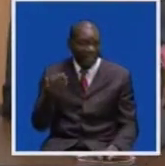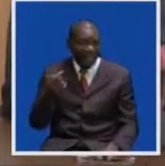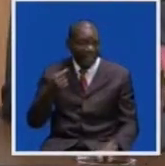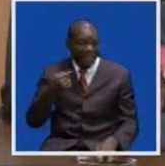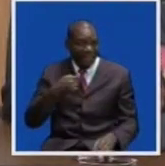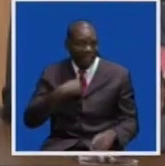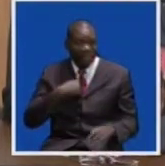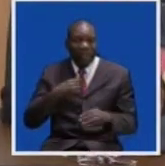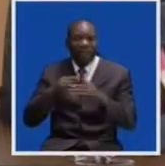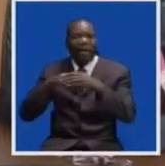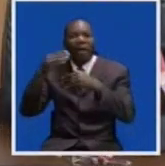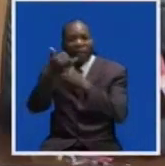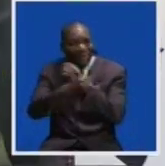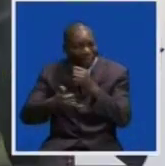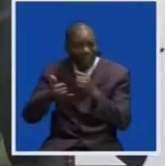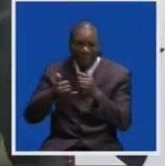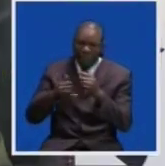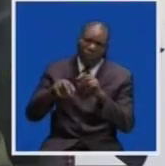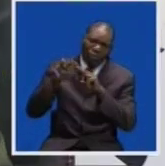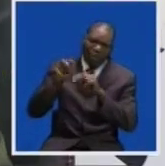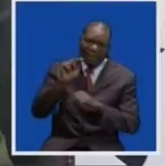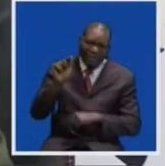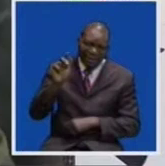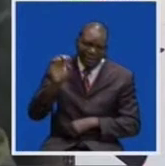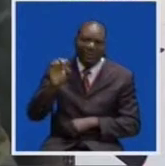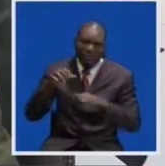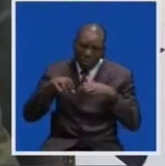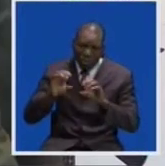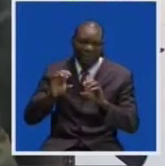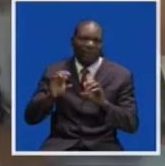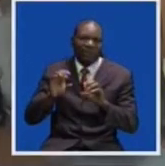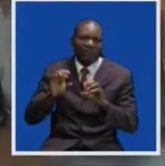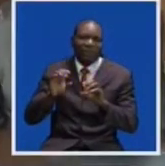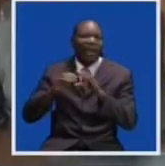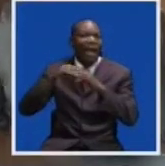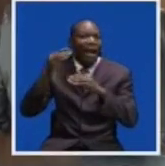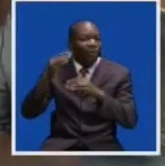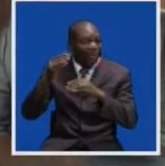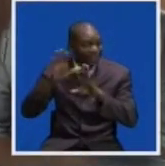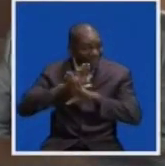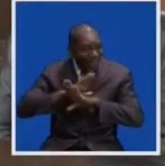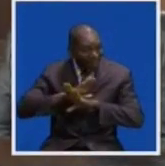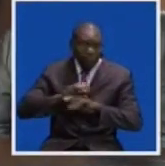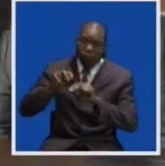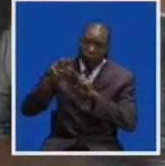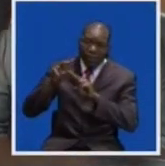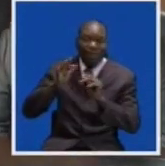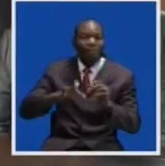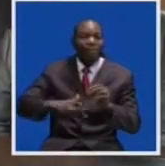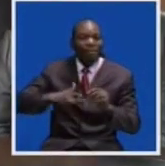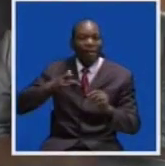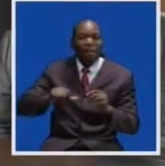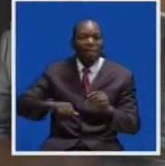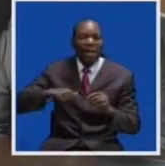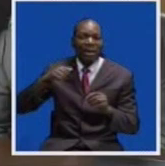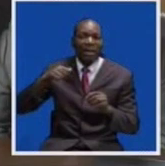are certain countries that are still watching ZNBC. When you are watching from outside Zambia, you even feel more proud.